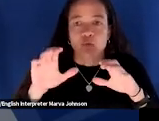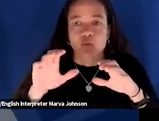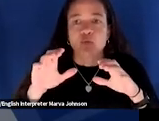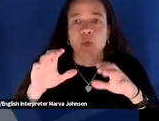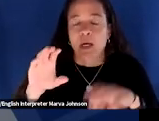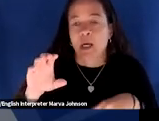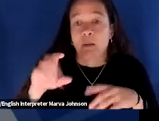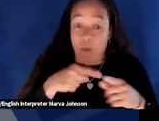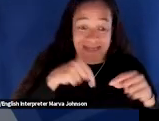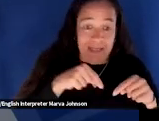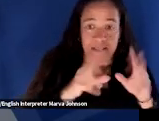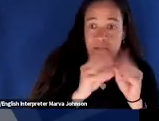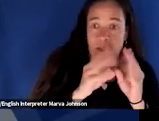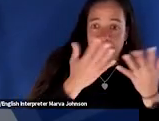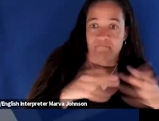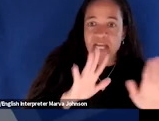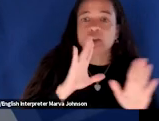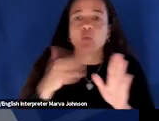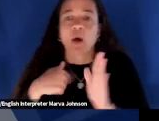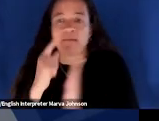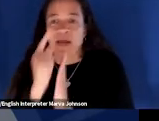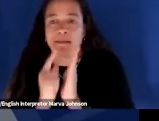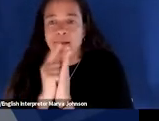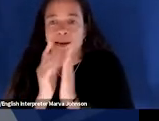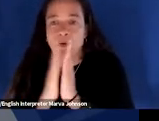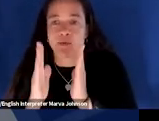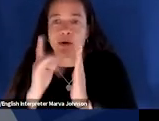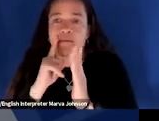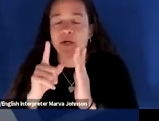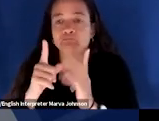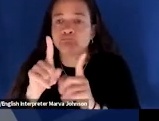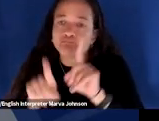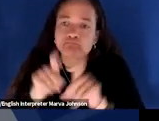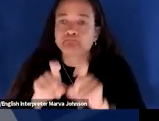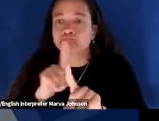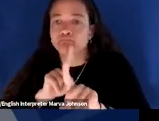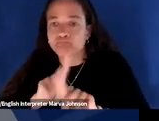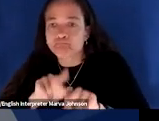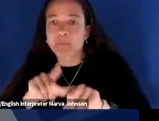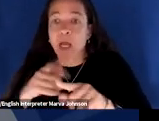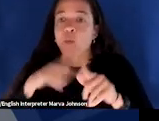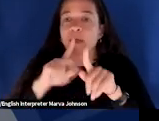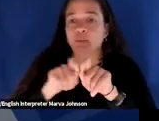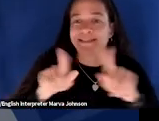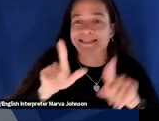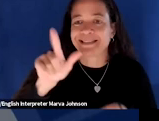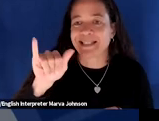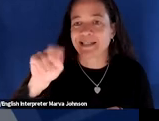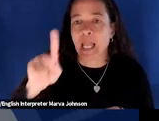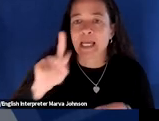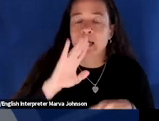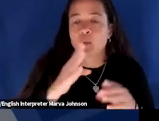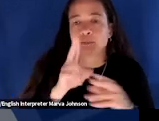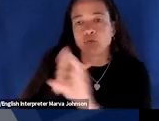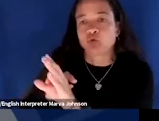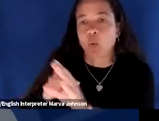hours so what that means is when melissa is done we're all gonna we'll send you a link to do this we're all gonna go over to another webinar